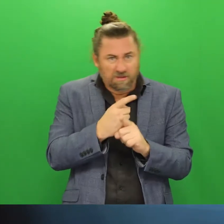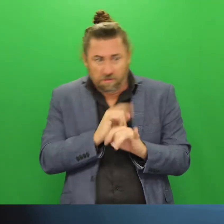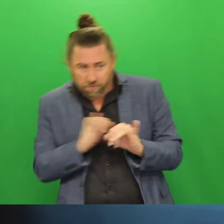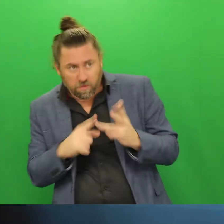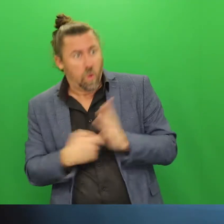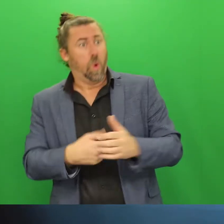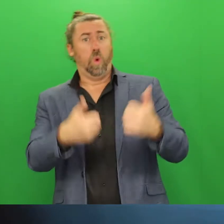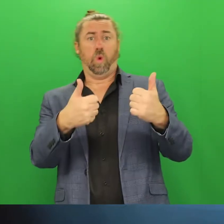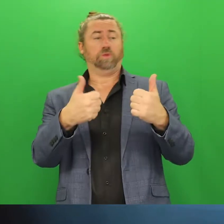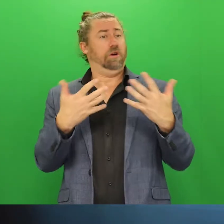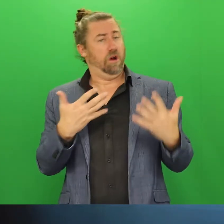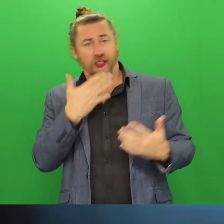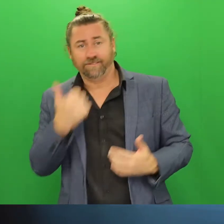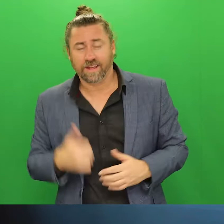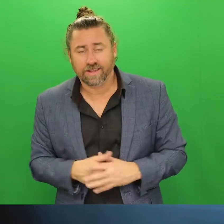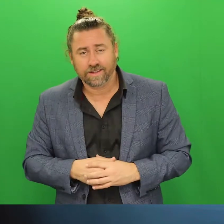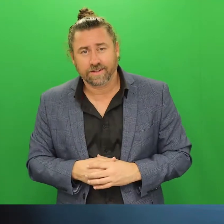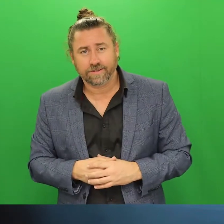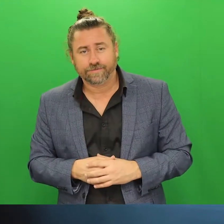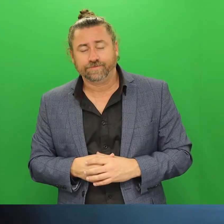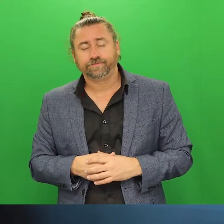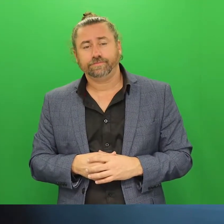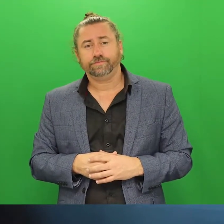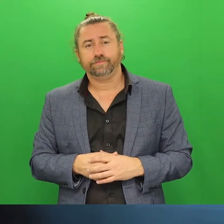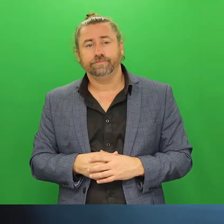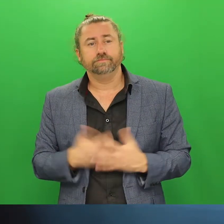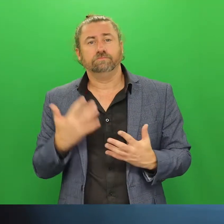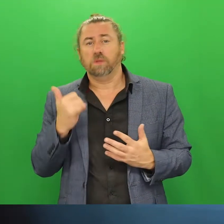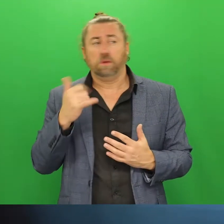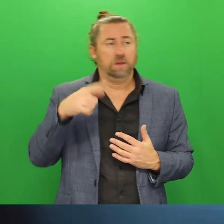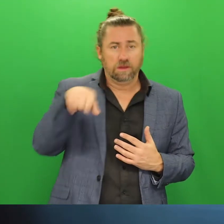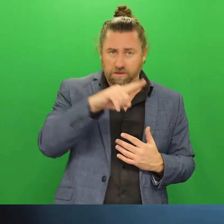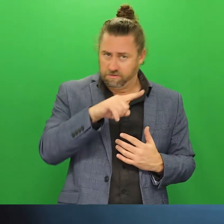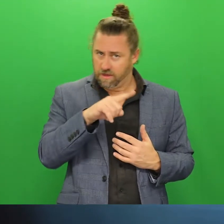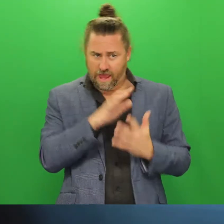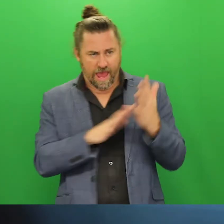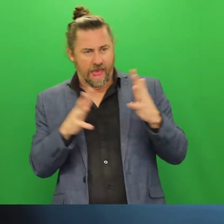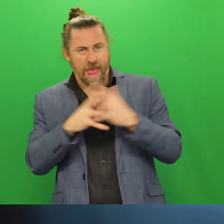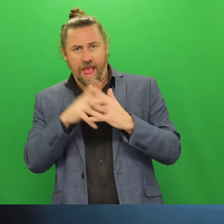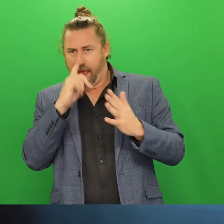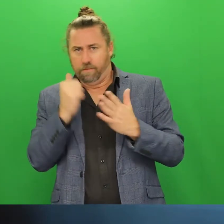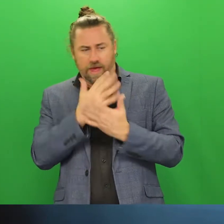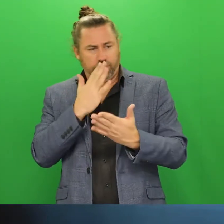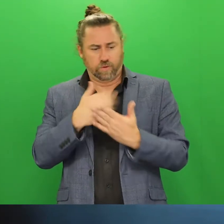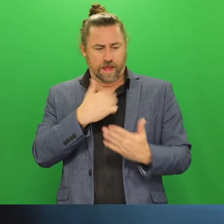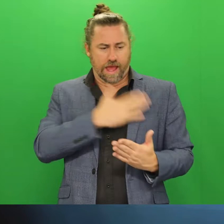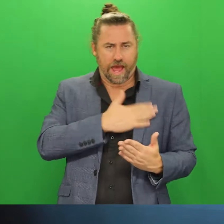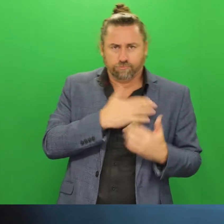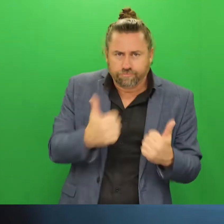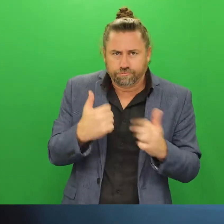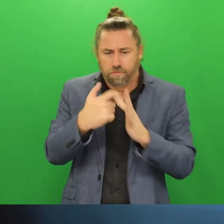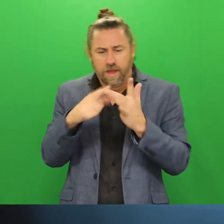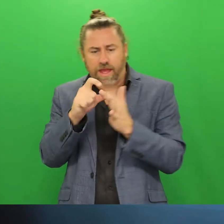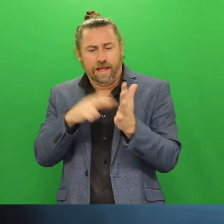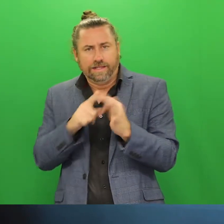and what you're doing is fine. In terms of what kind of things people may be doing to reduce the risk of heart disease,